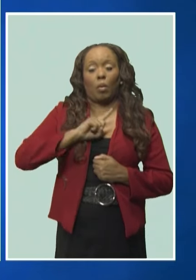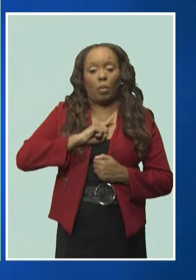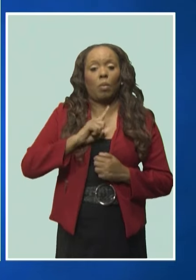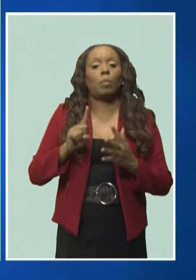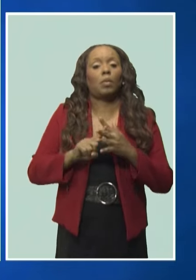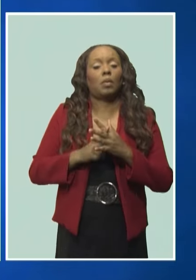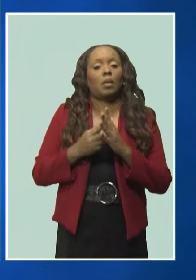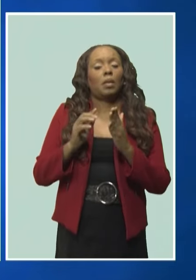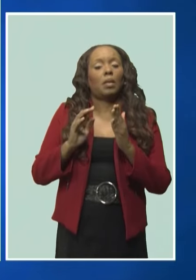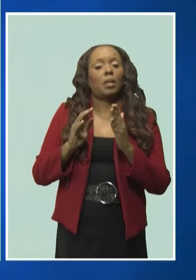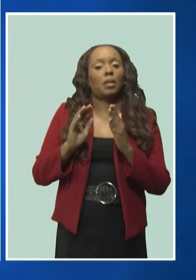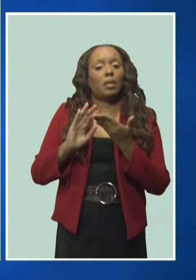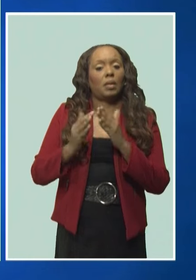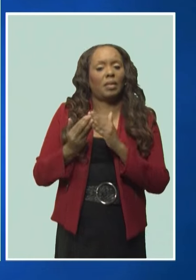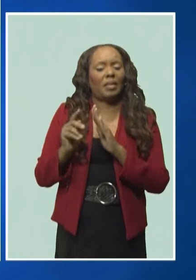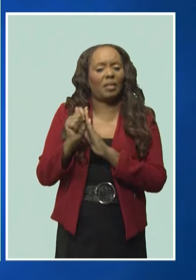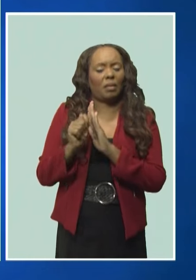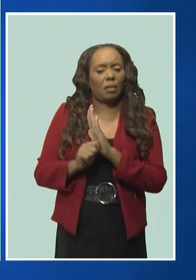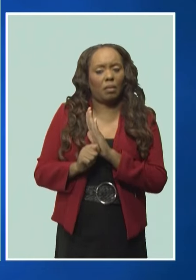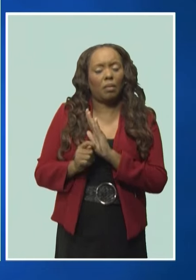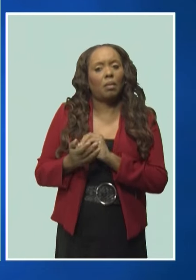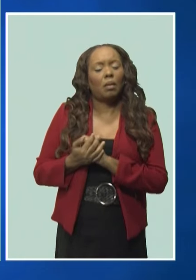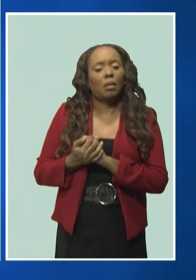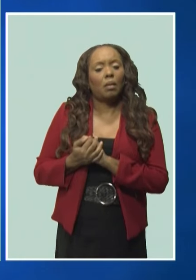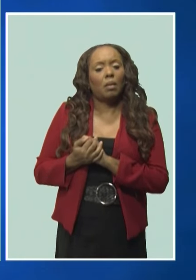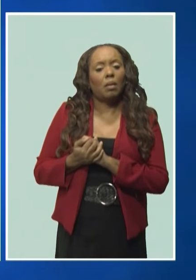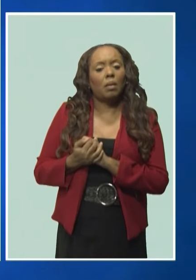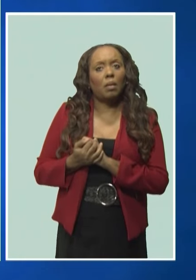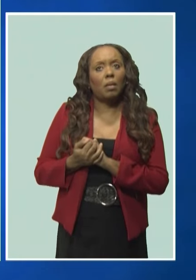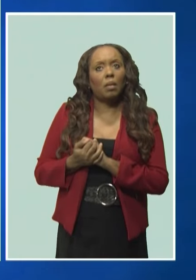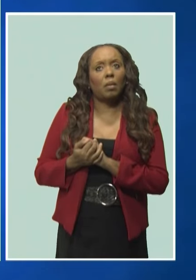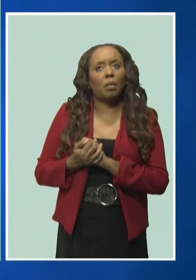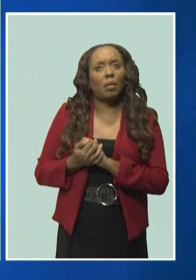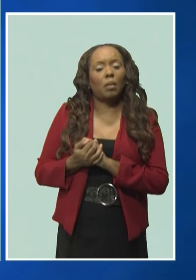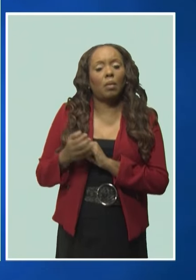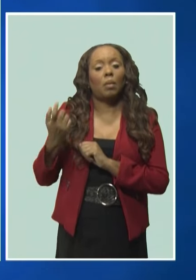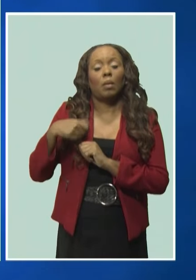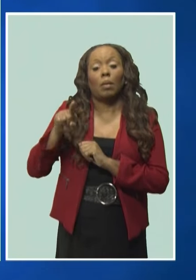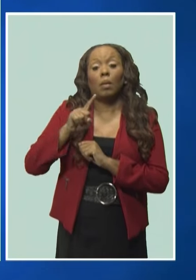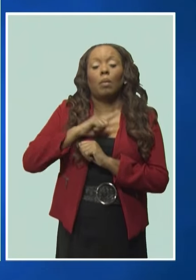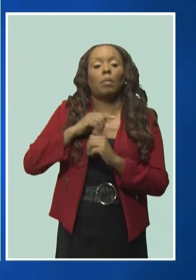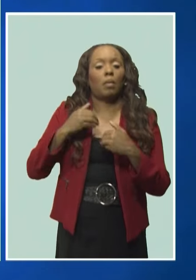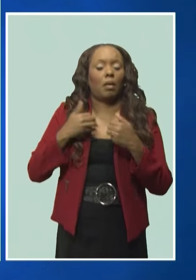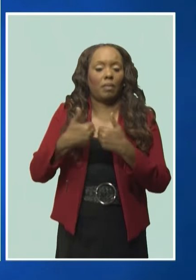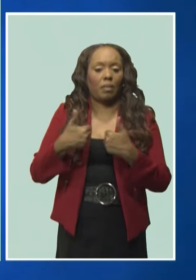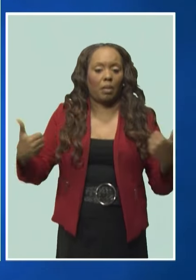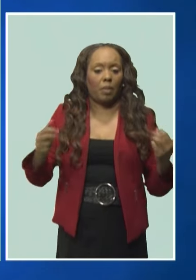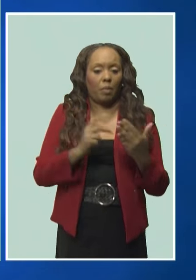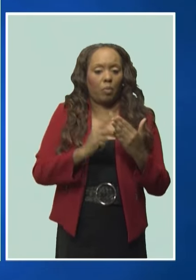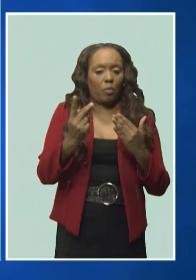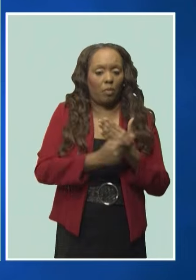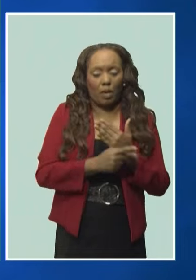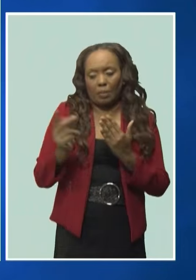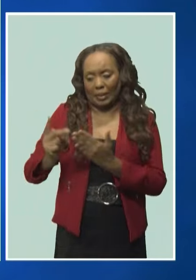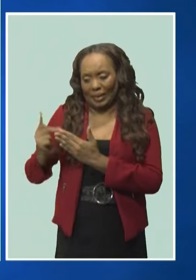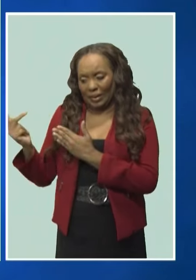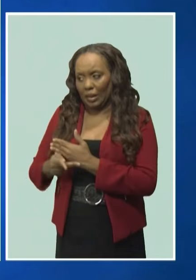started from the areas for the rodent because they're separate programs, although they're being run